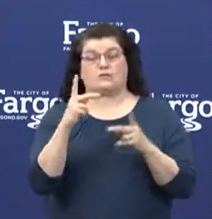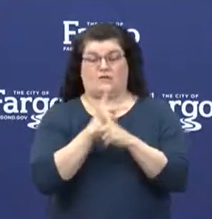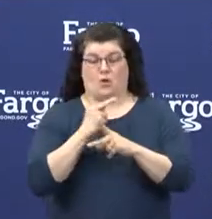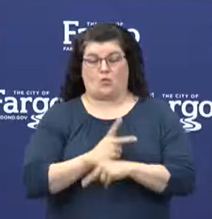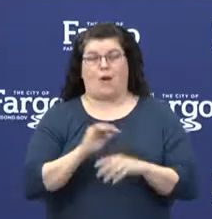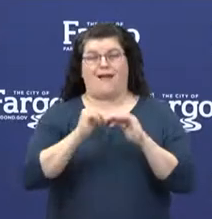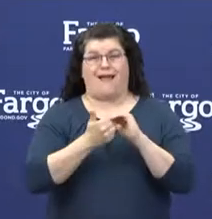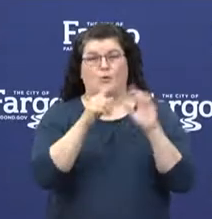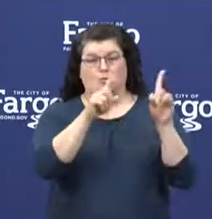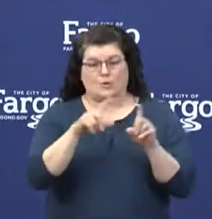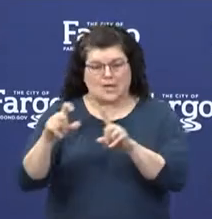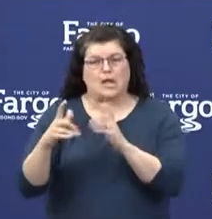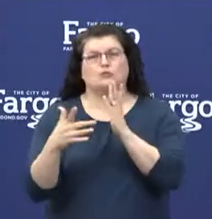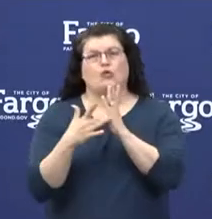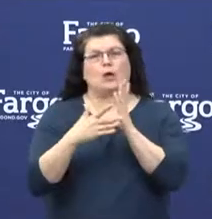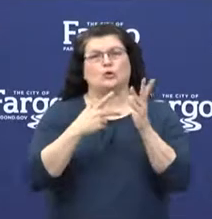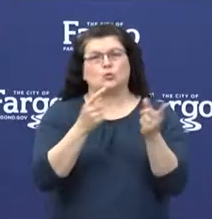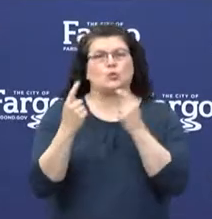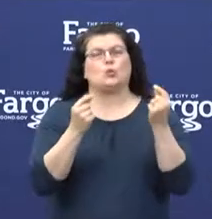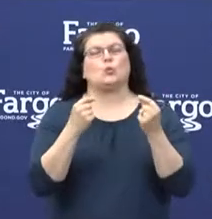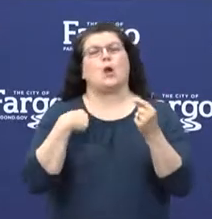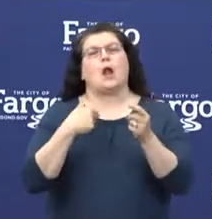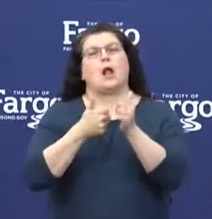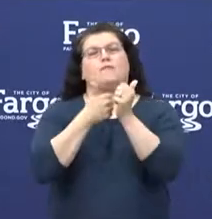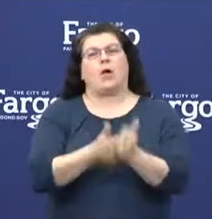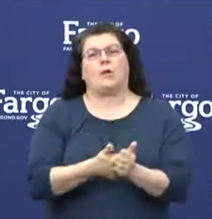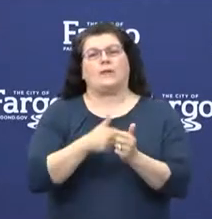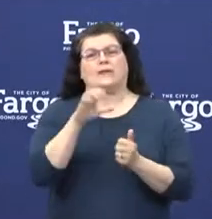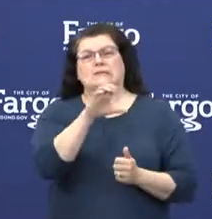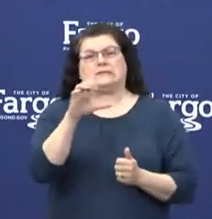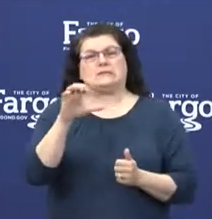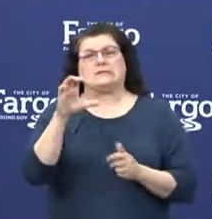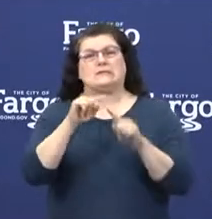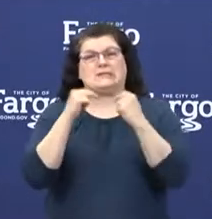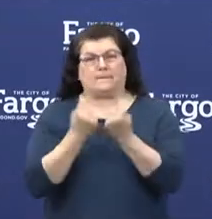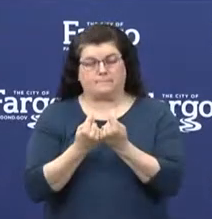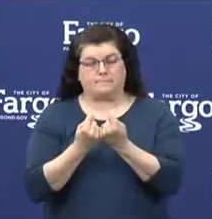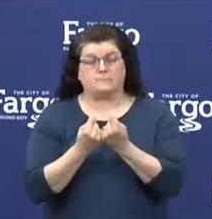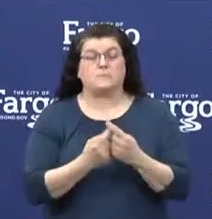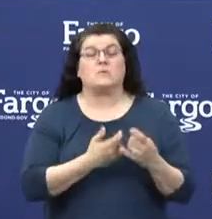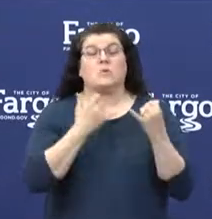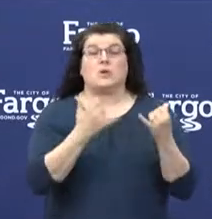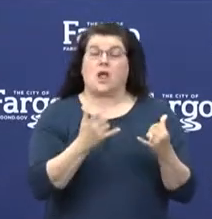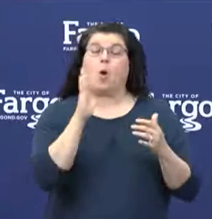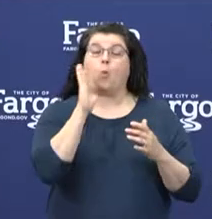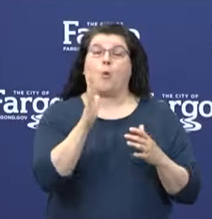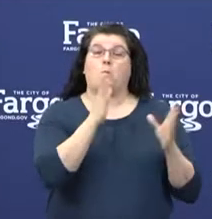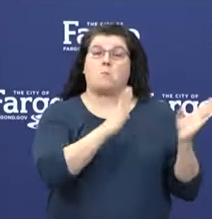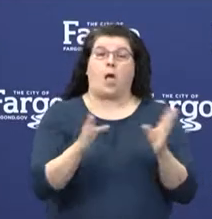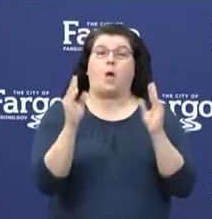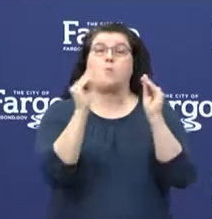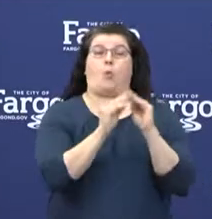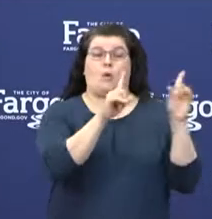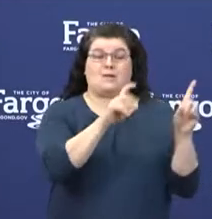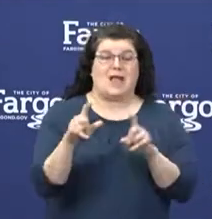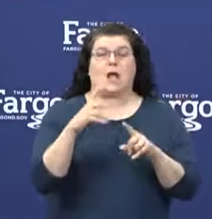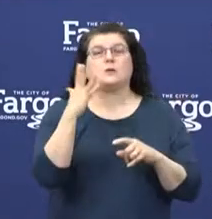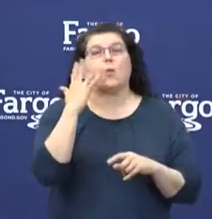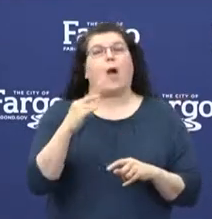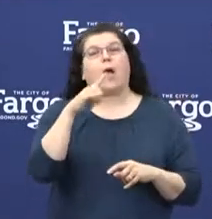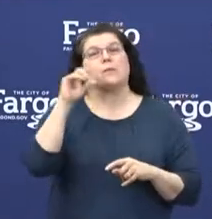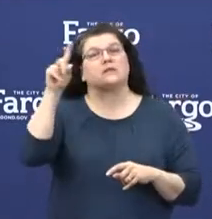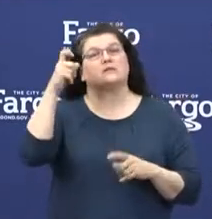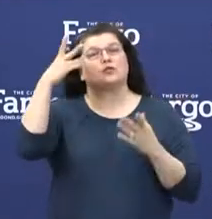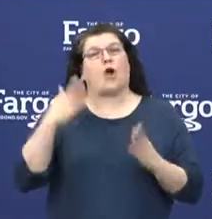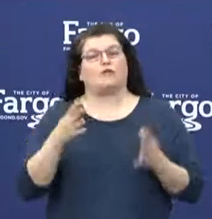strategies, along with guidance from the CDC team. We do anticipate more testing efforts in our area, given the Governor's push for